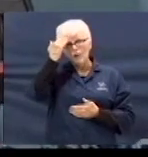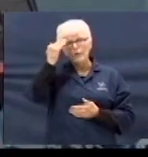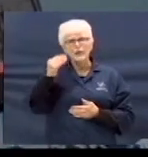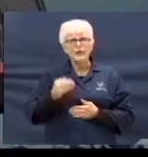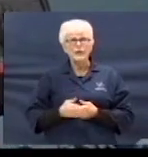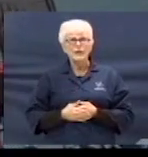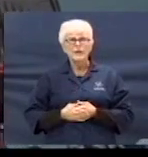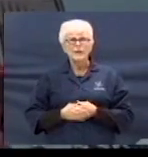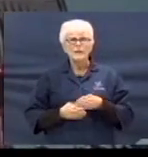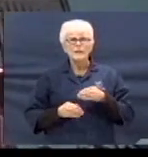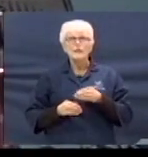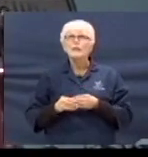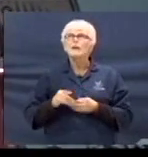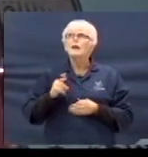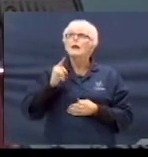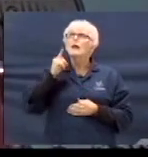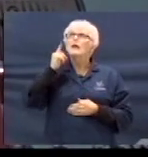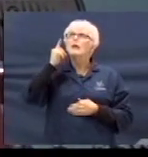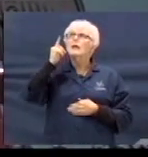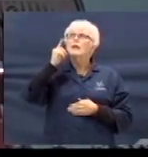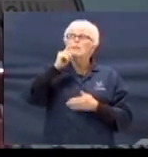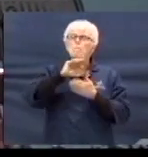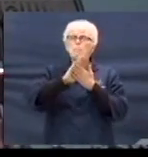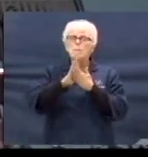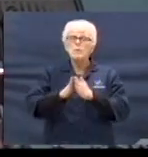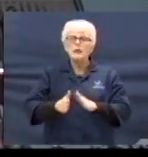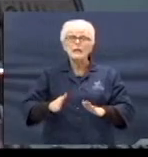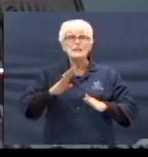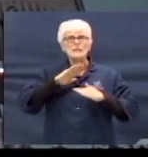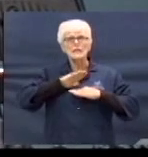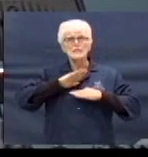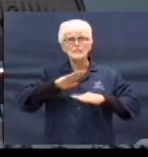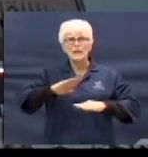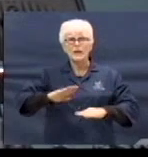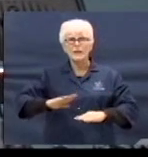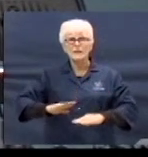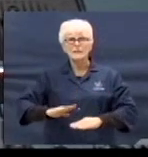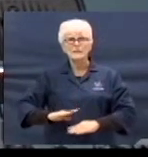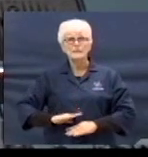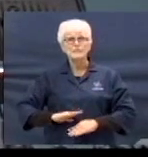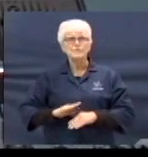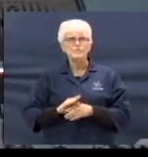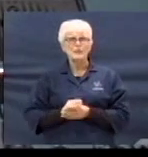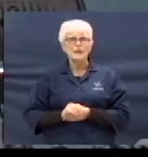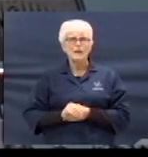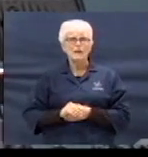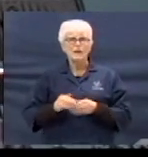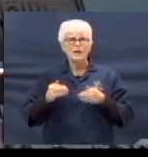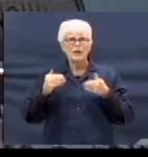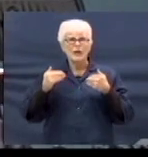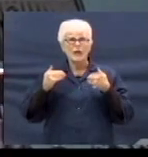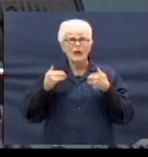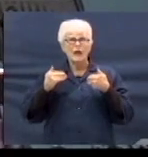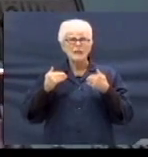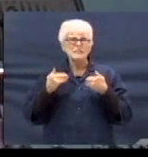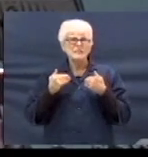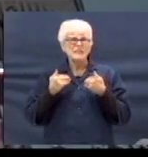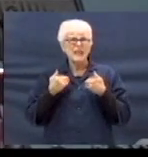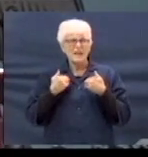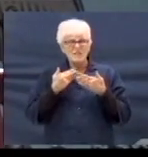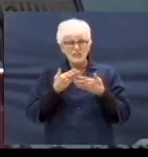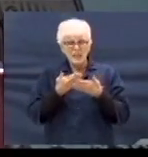Peace and contentment has left you